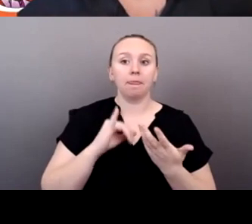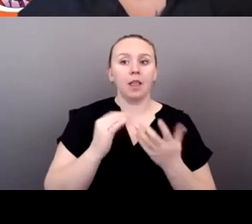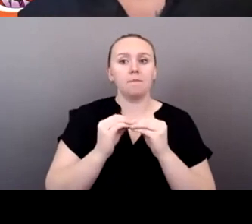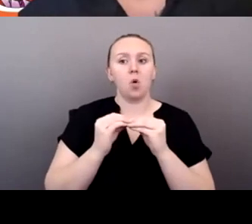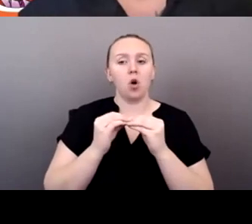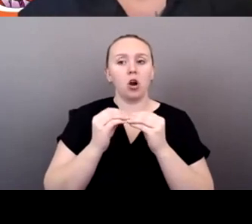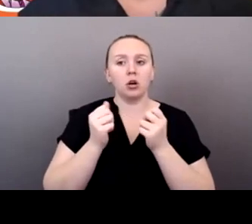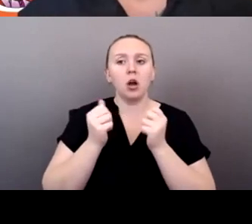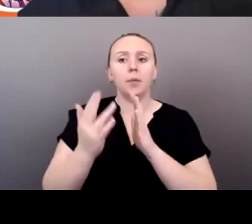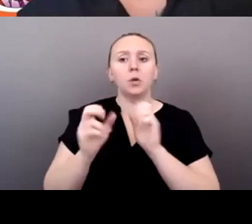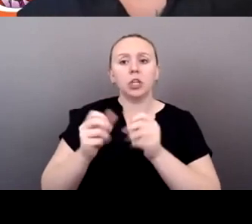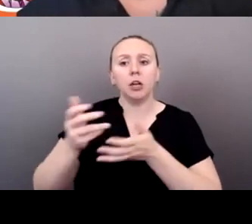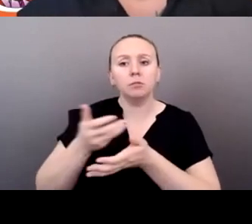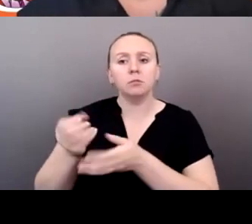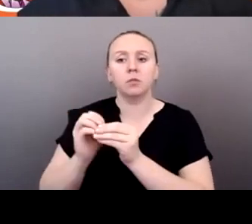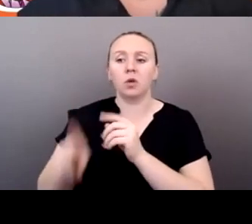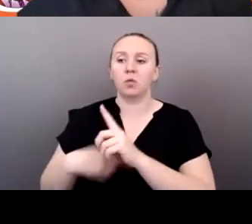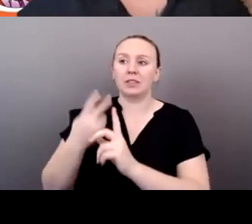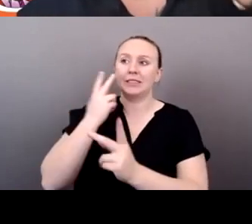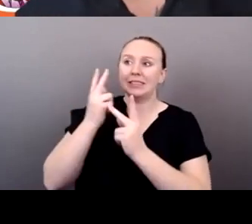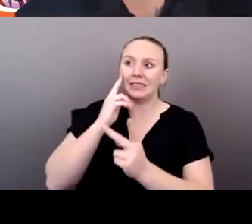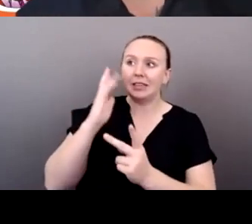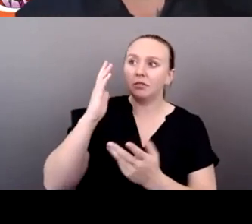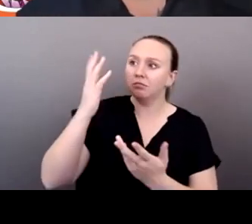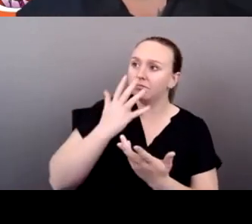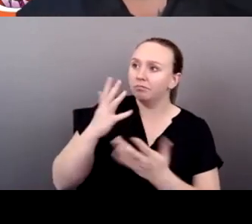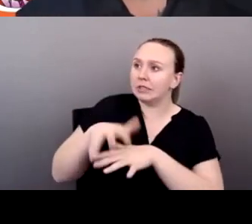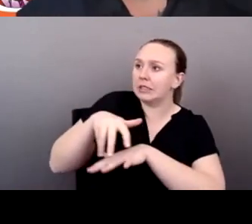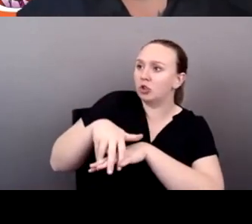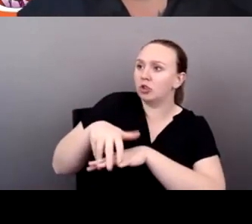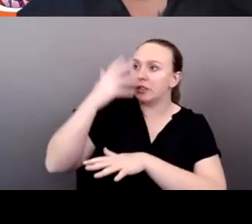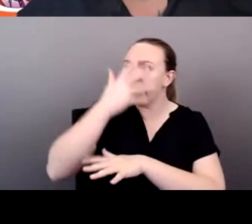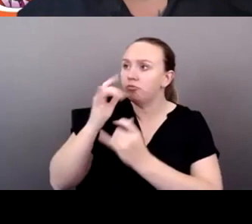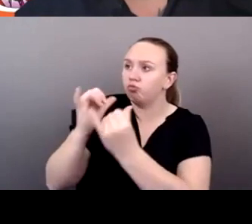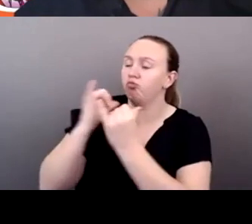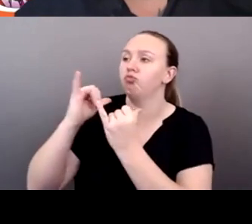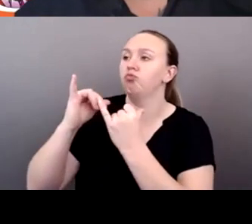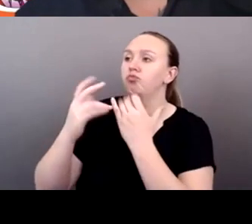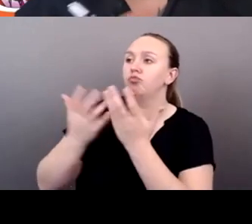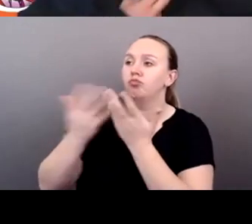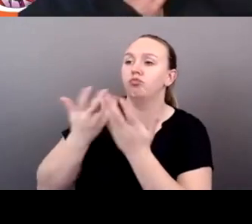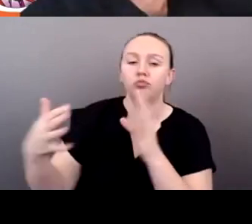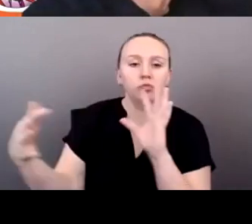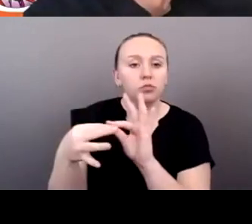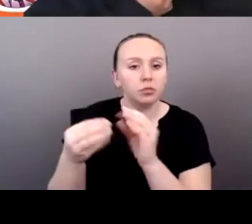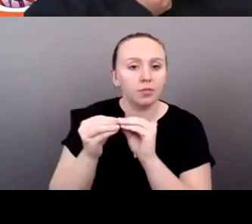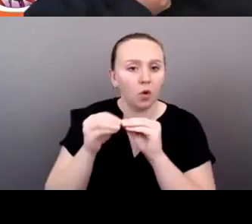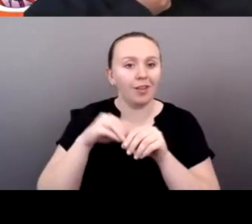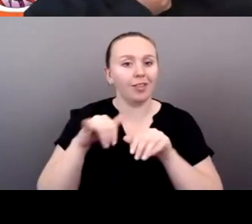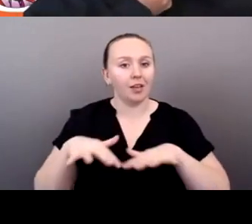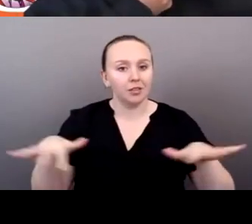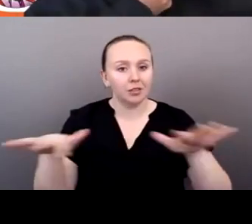represented in facilitation, in leadership, um, in these collaborative spaces. So, uh, that's why it's really important,